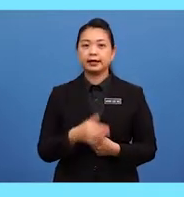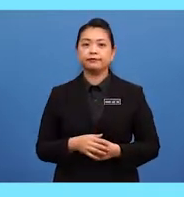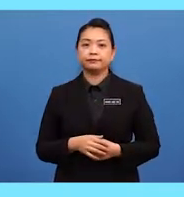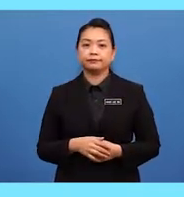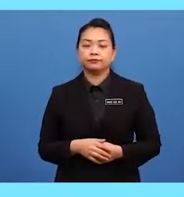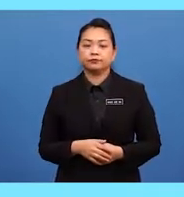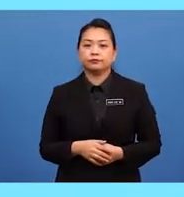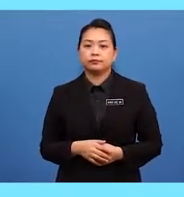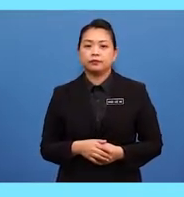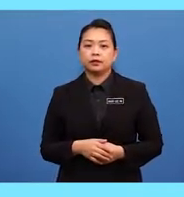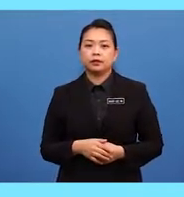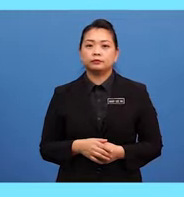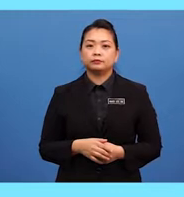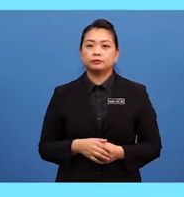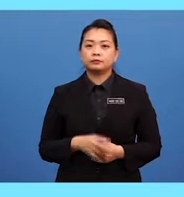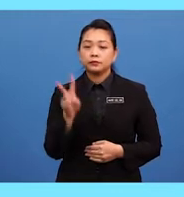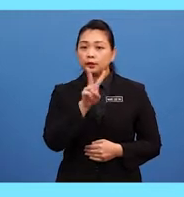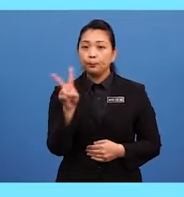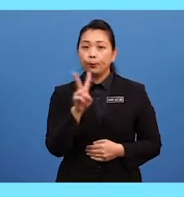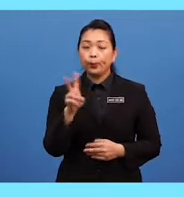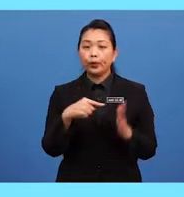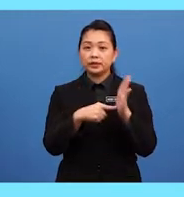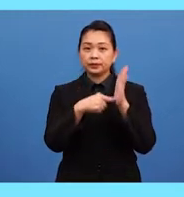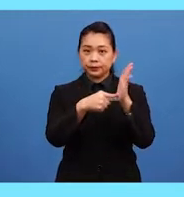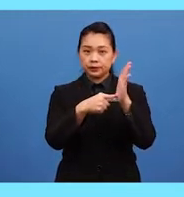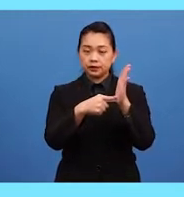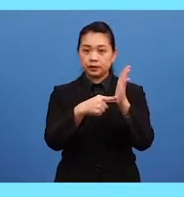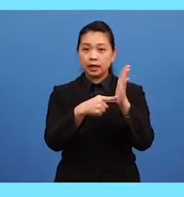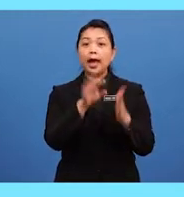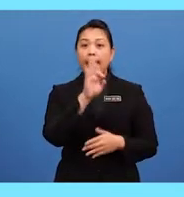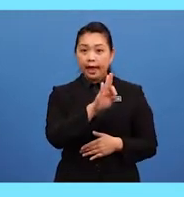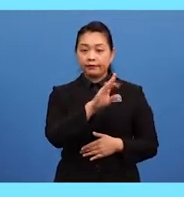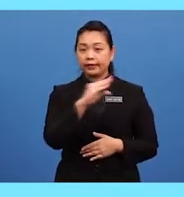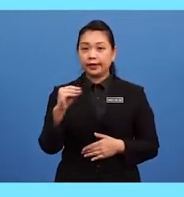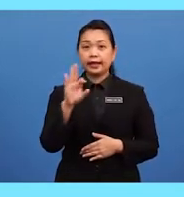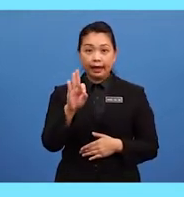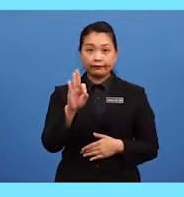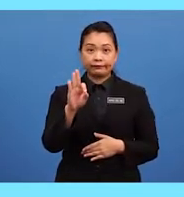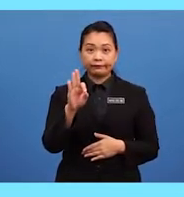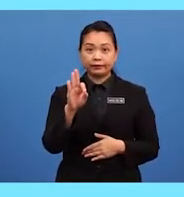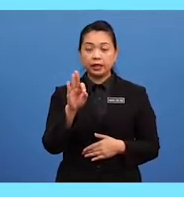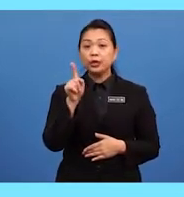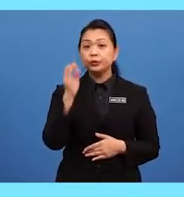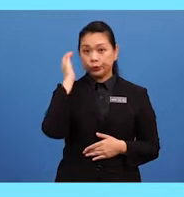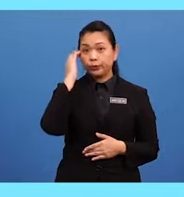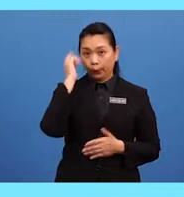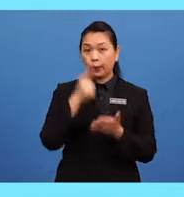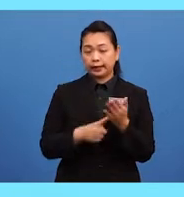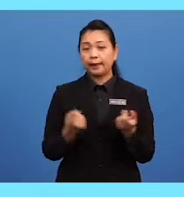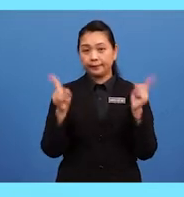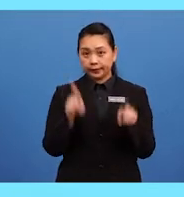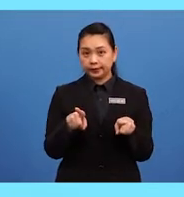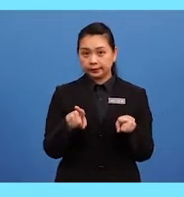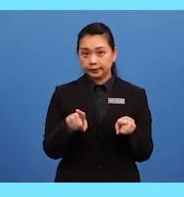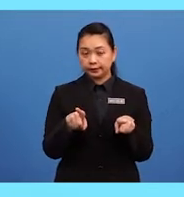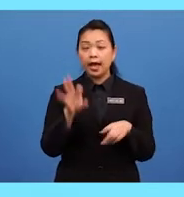fine and few both represent words ending with F and FE. And you know what happens when